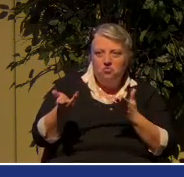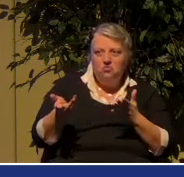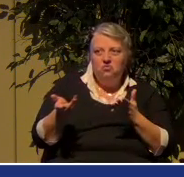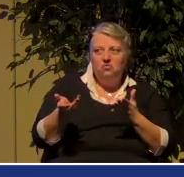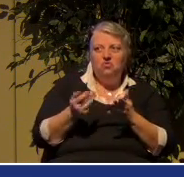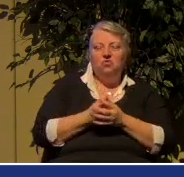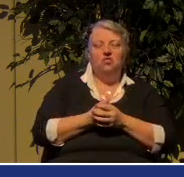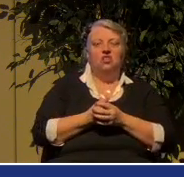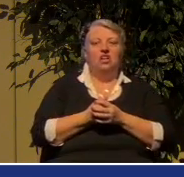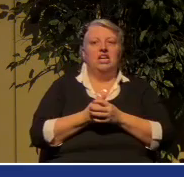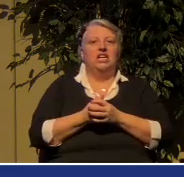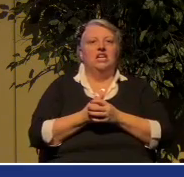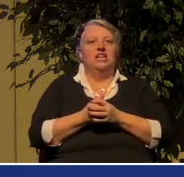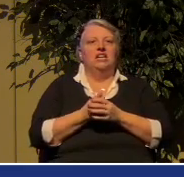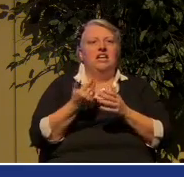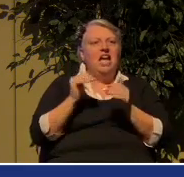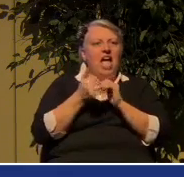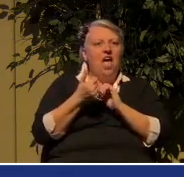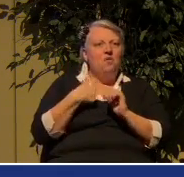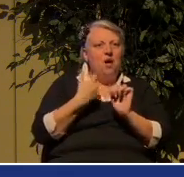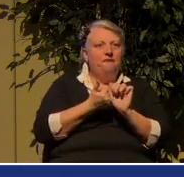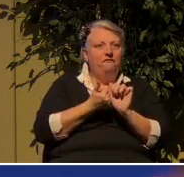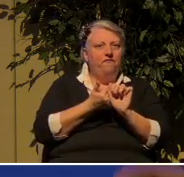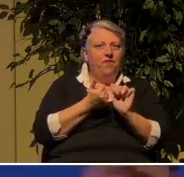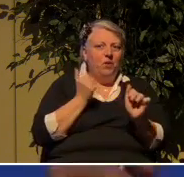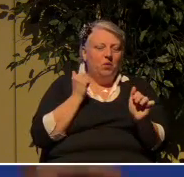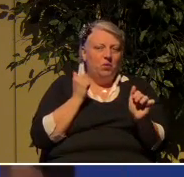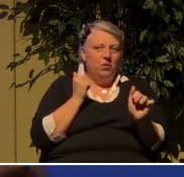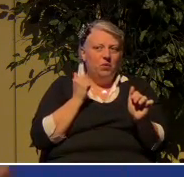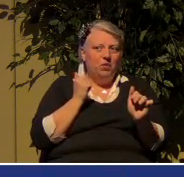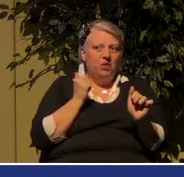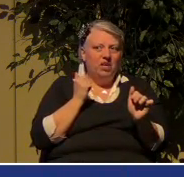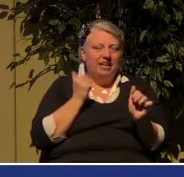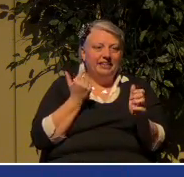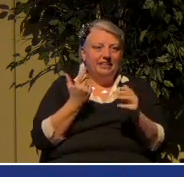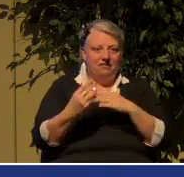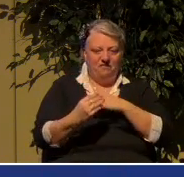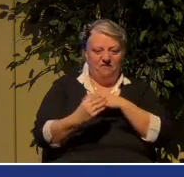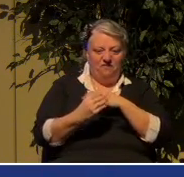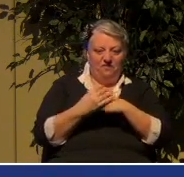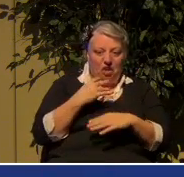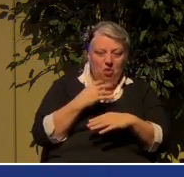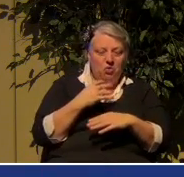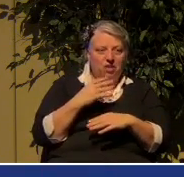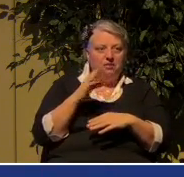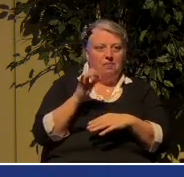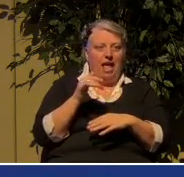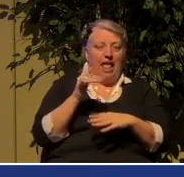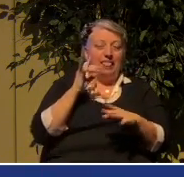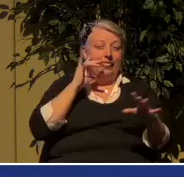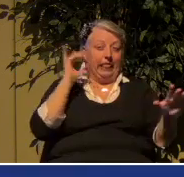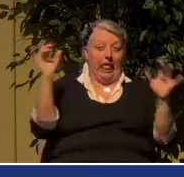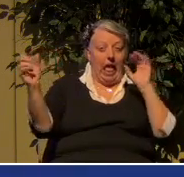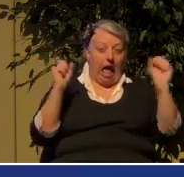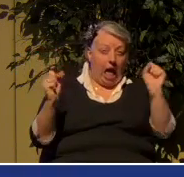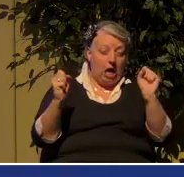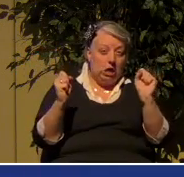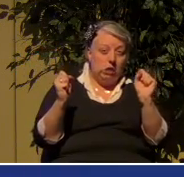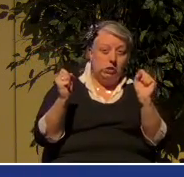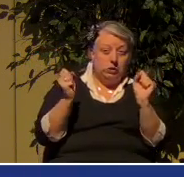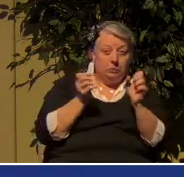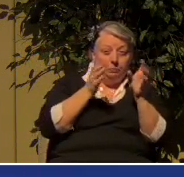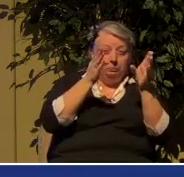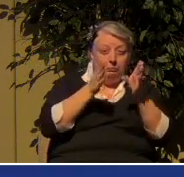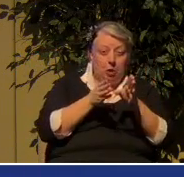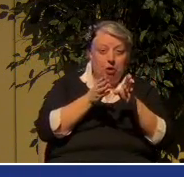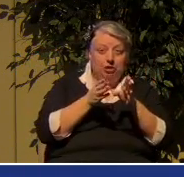How do I avoid just being influenced by the loudest voice, the cleverest